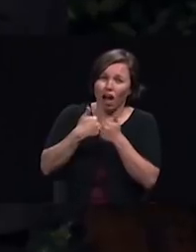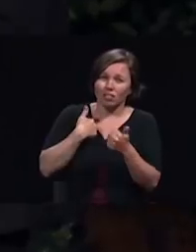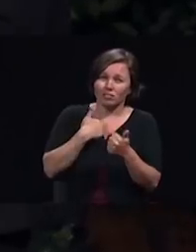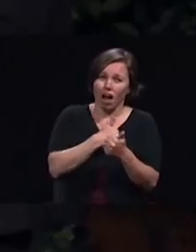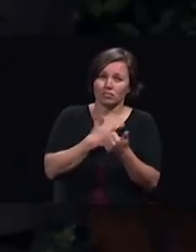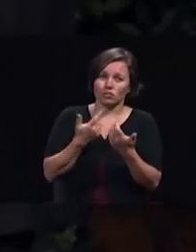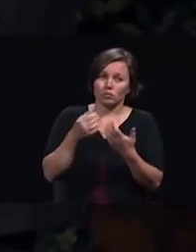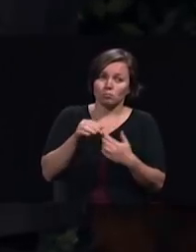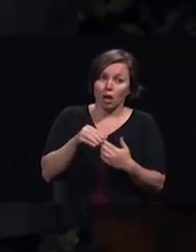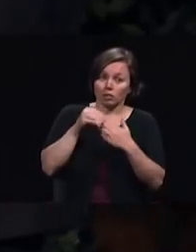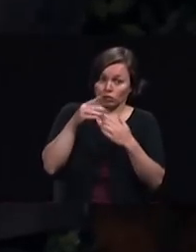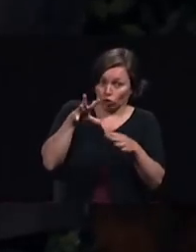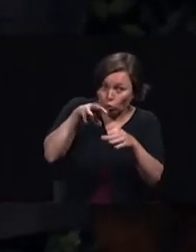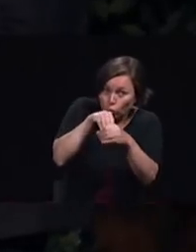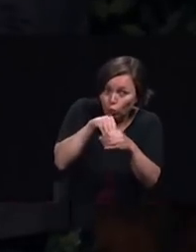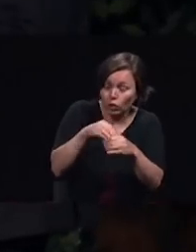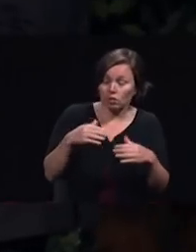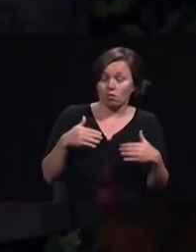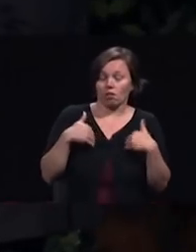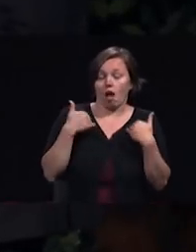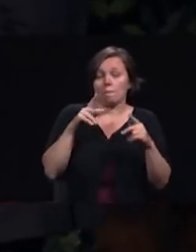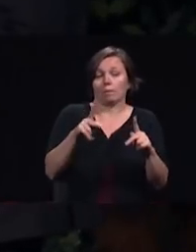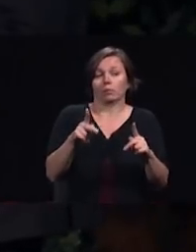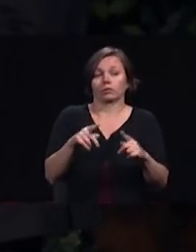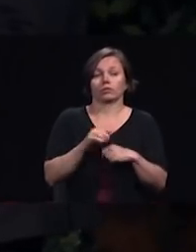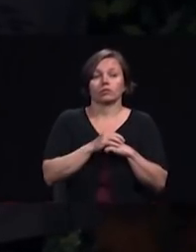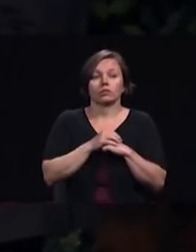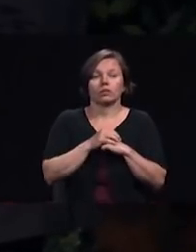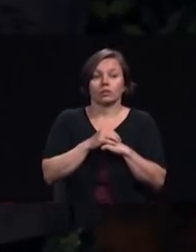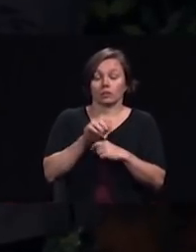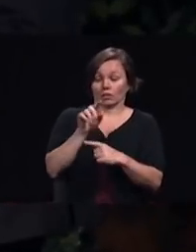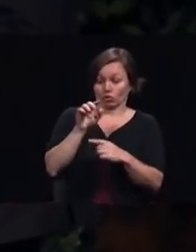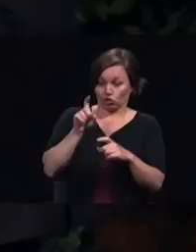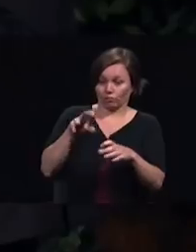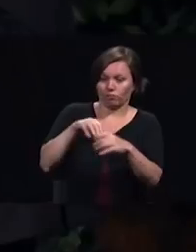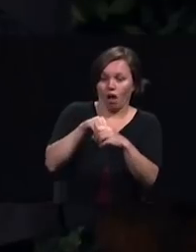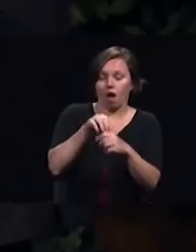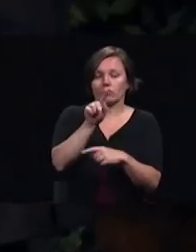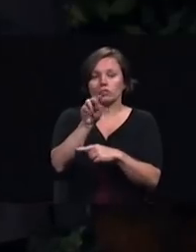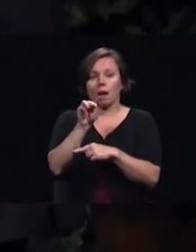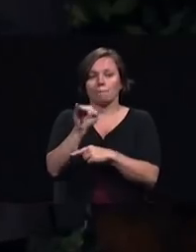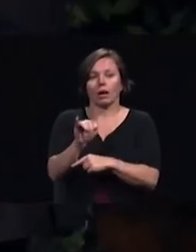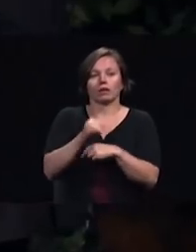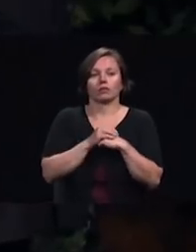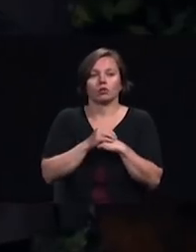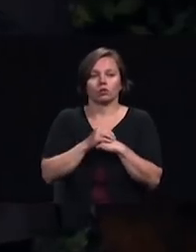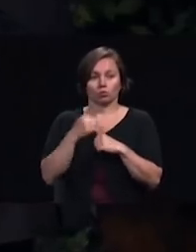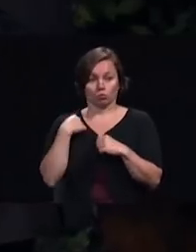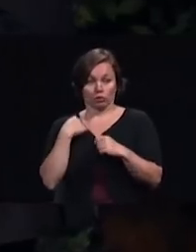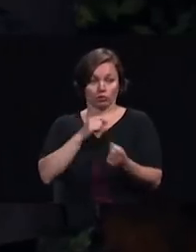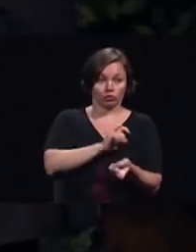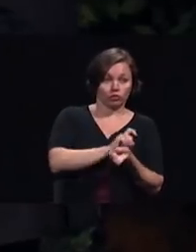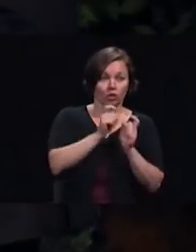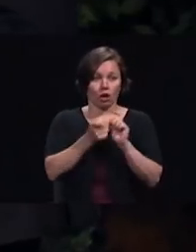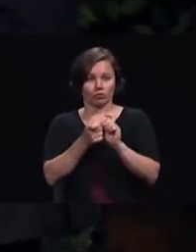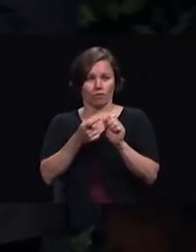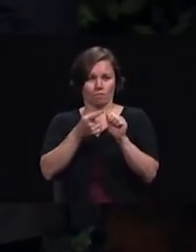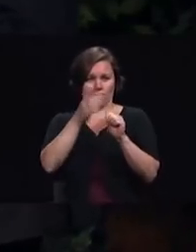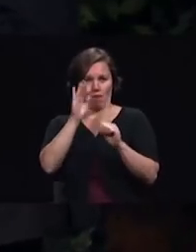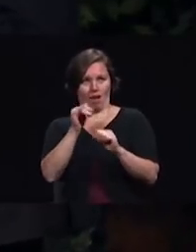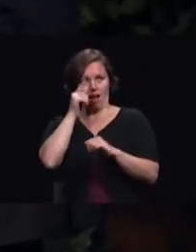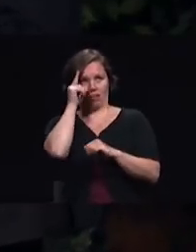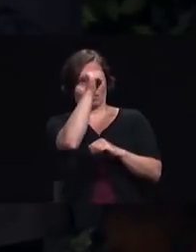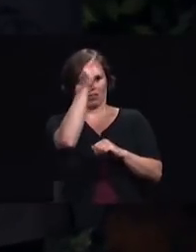to the cities and total member involvement as we're revived and reformed through the Lord's power and I know you will